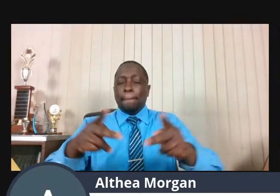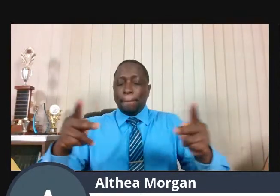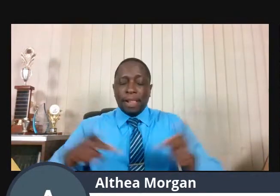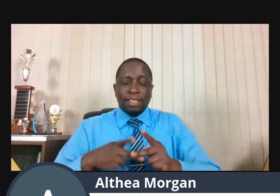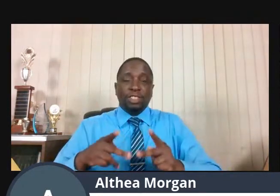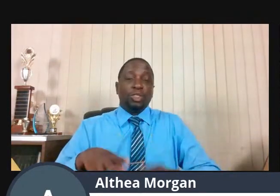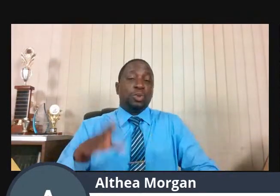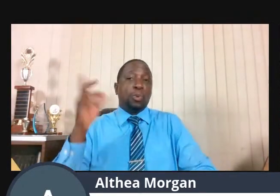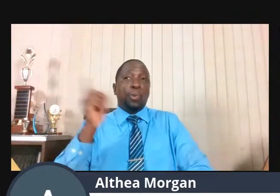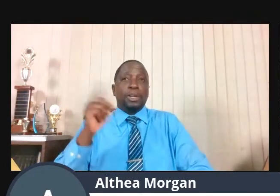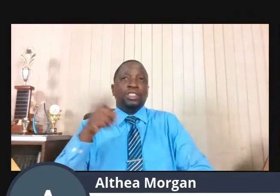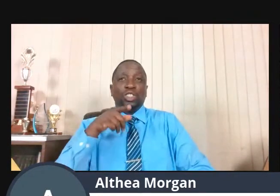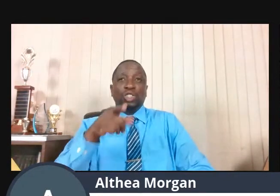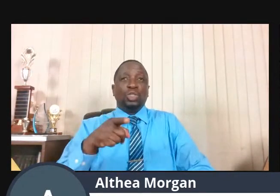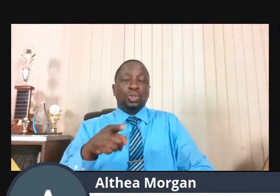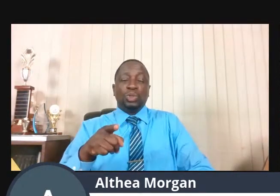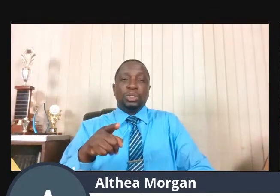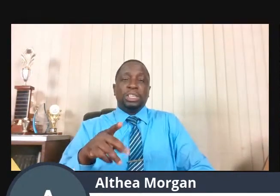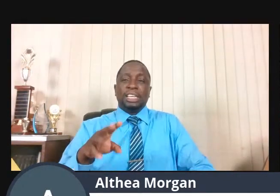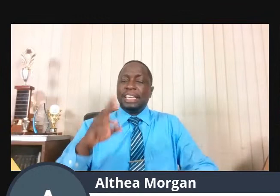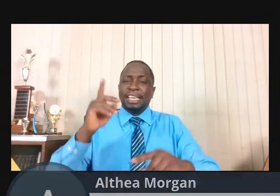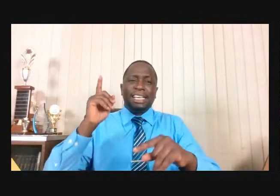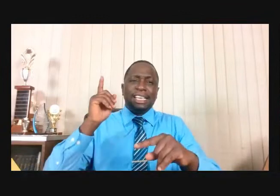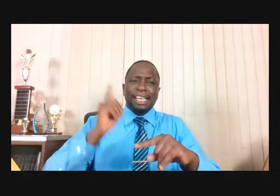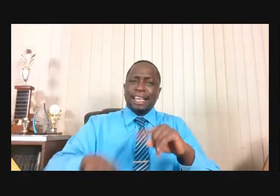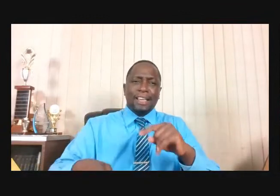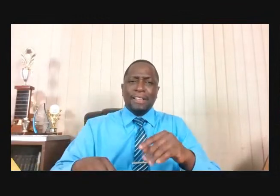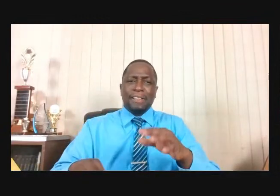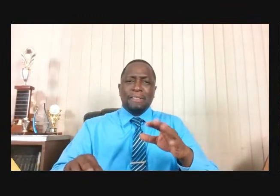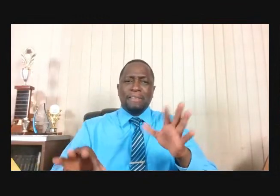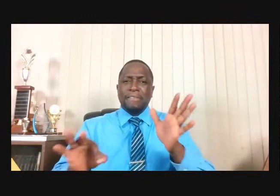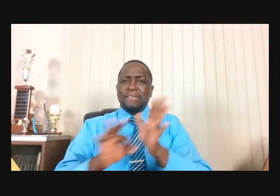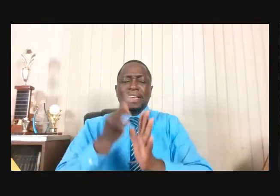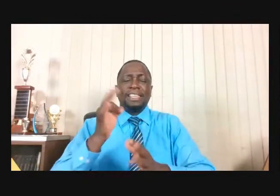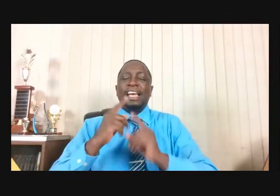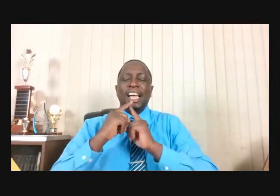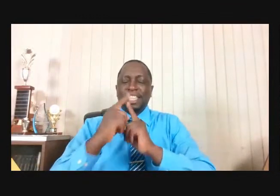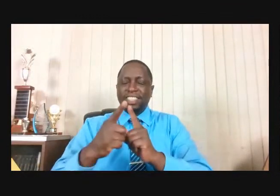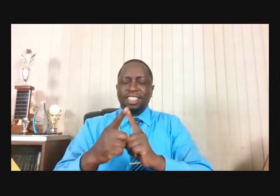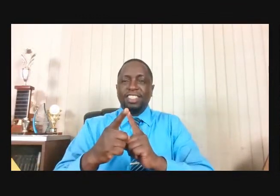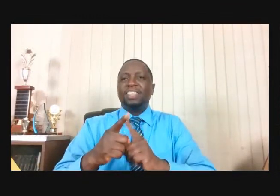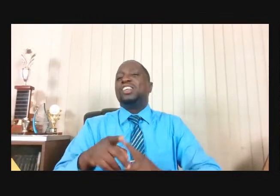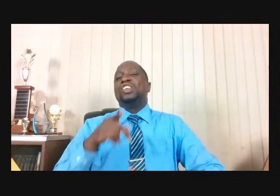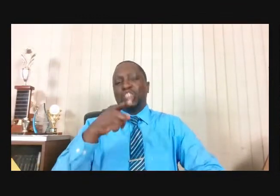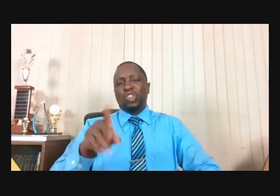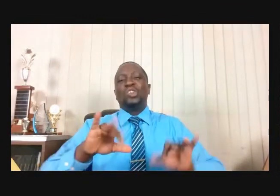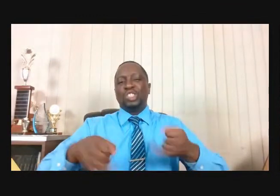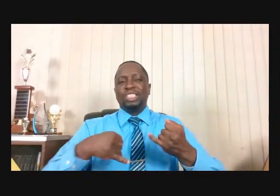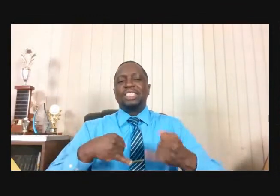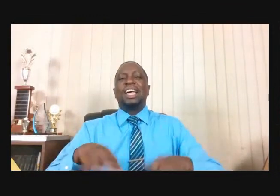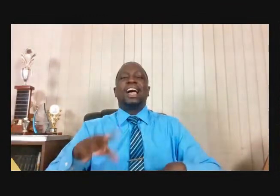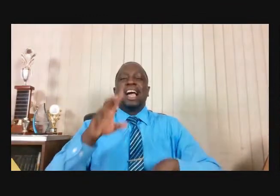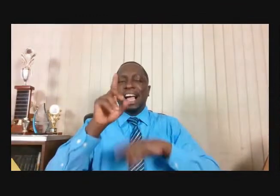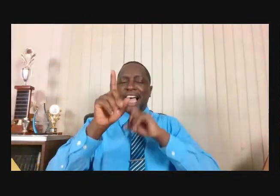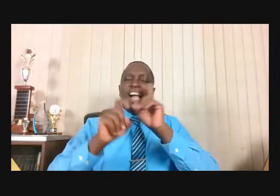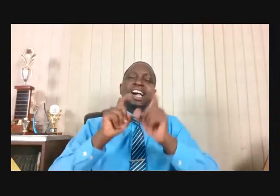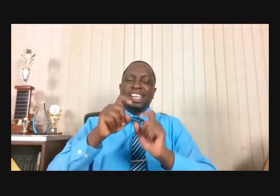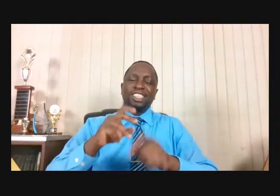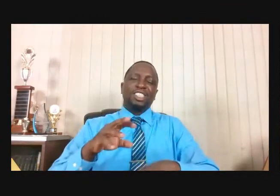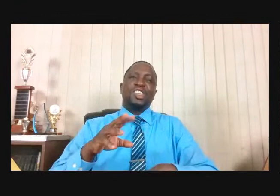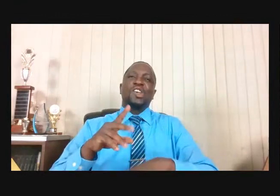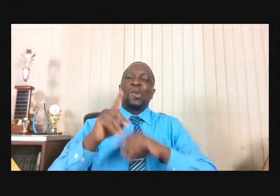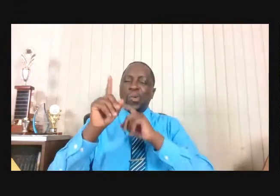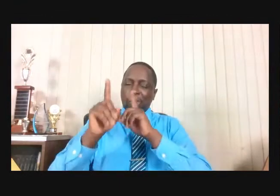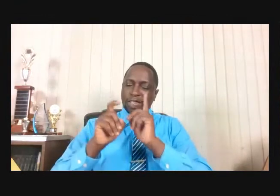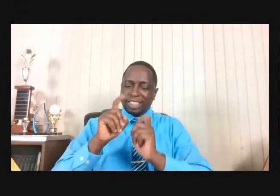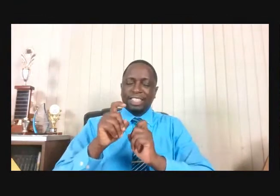by asking the right questions. So God says, What doest thou hear? He asked the question,